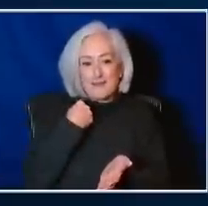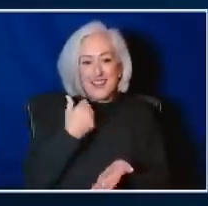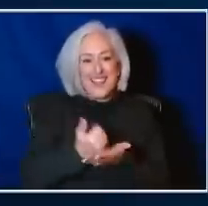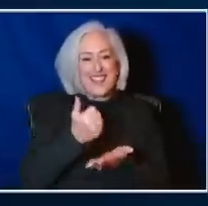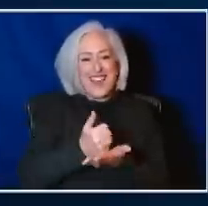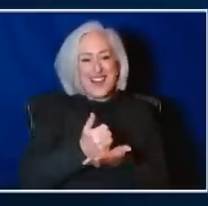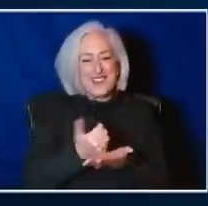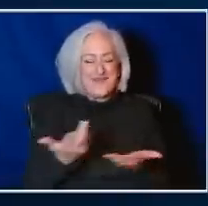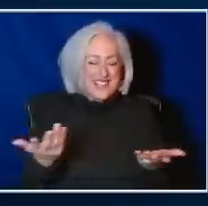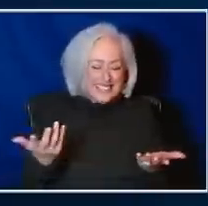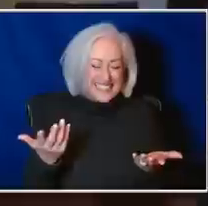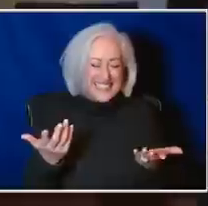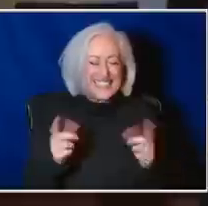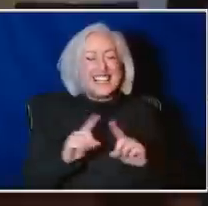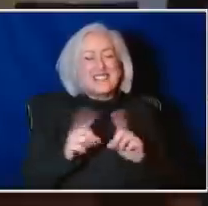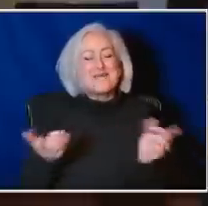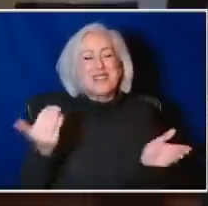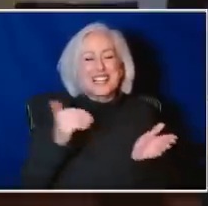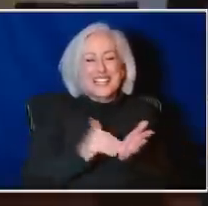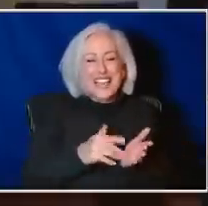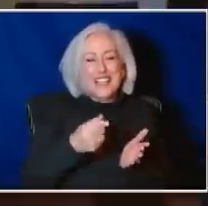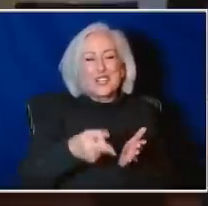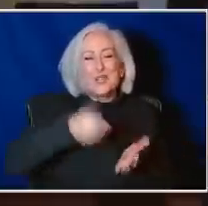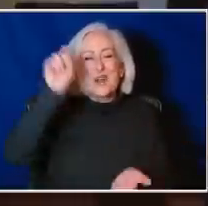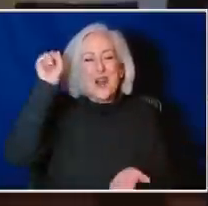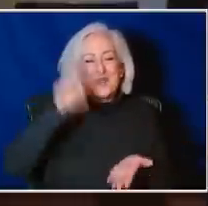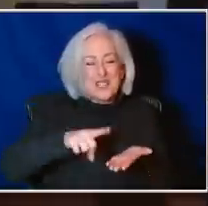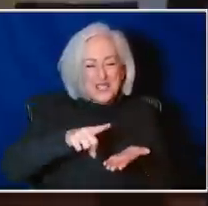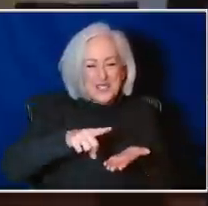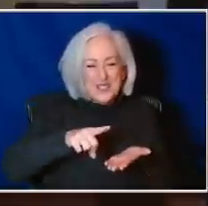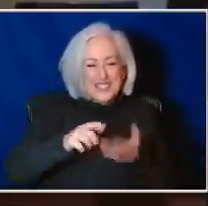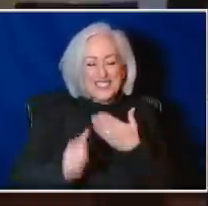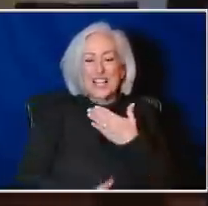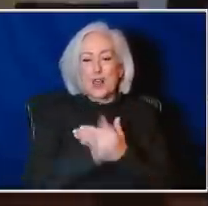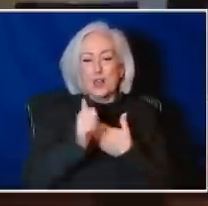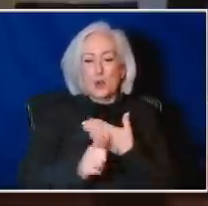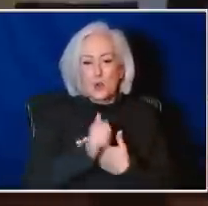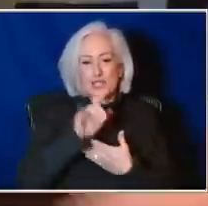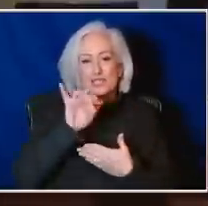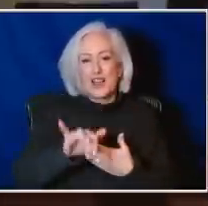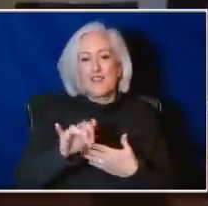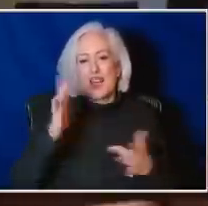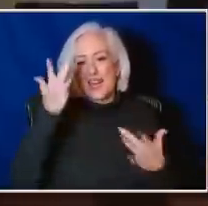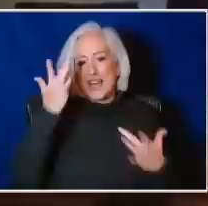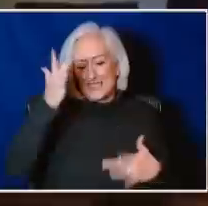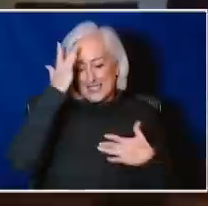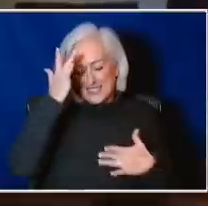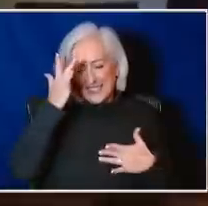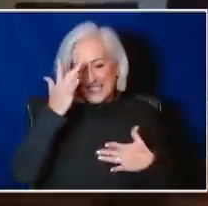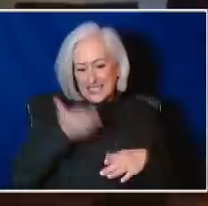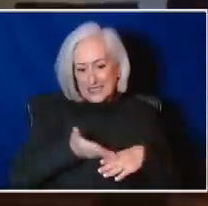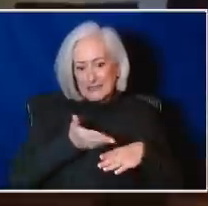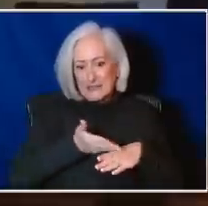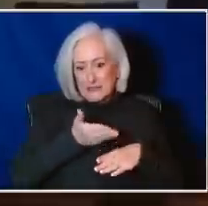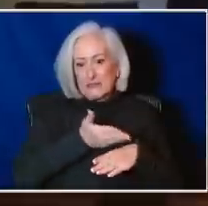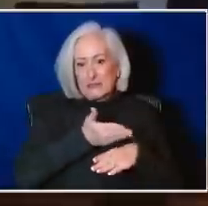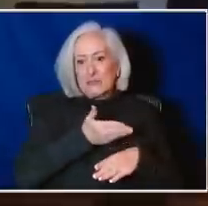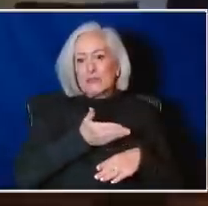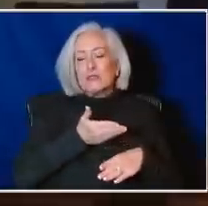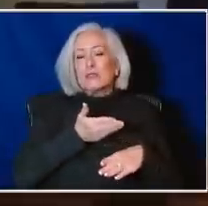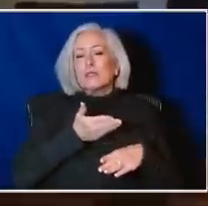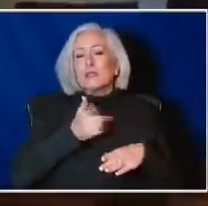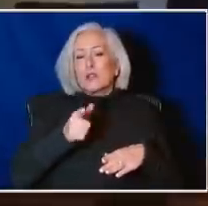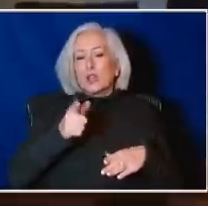But, you know, again, you're reducing the risk of the disease progressing. You're reducing the risk of